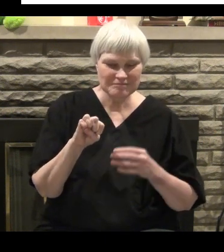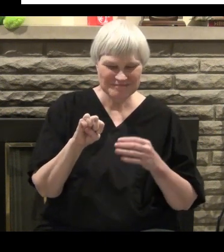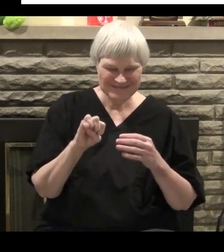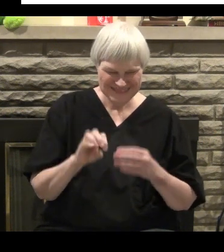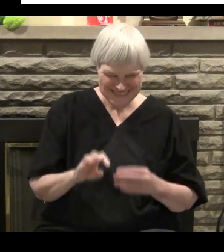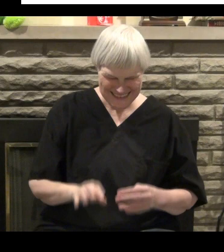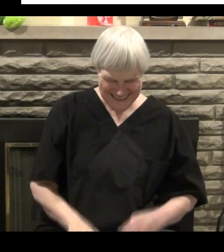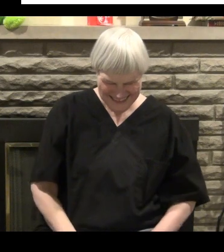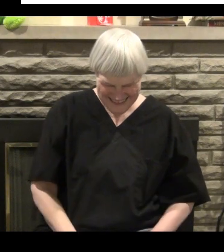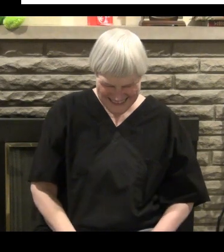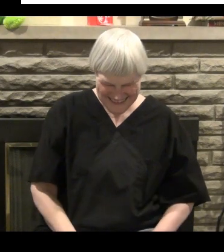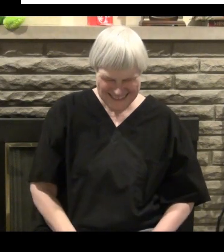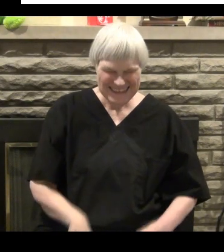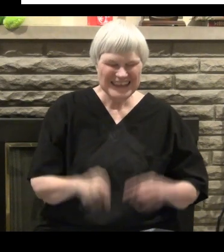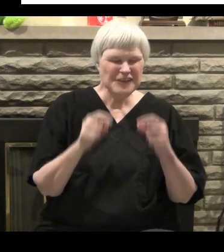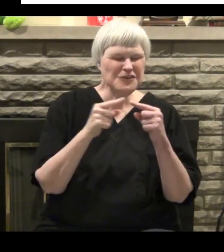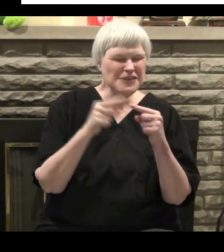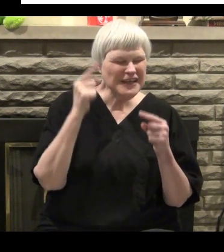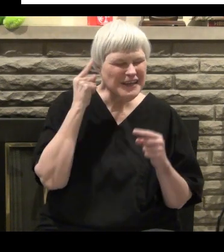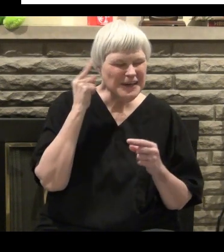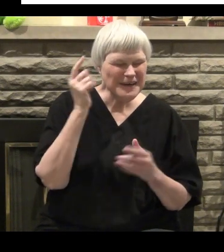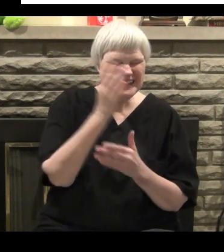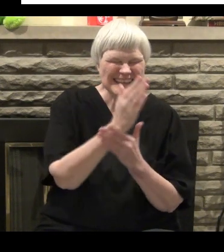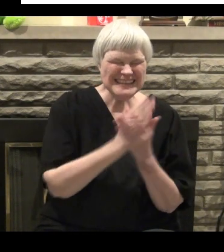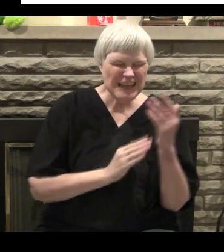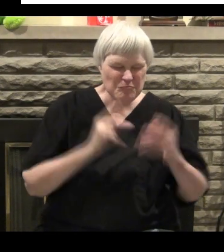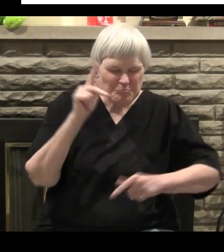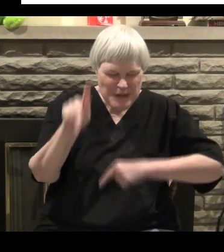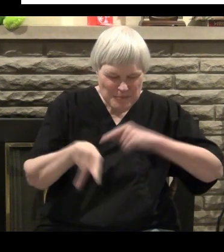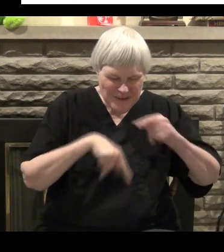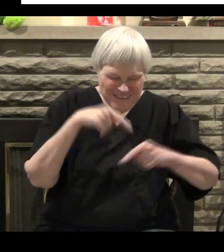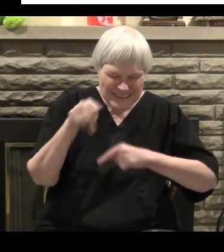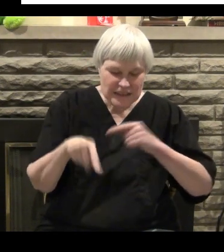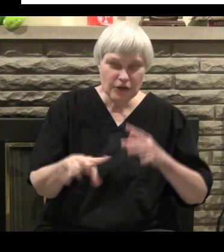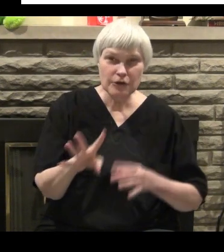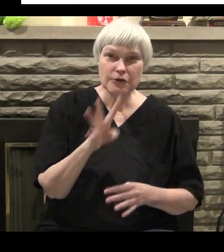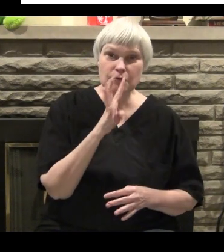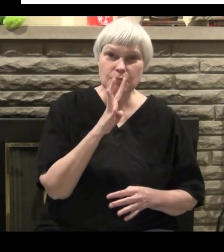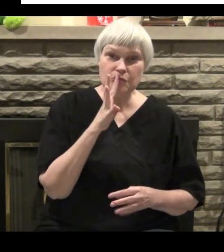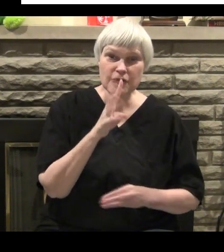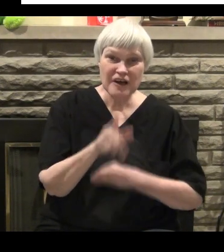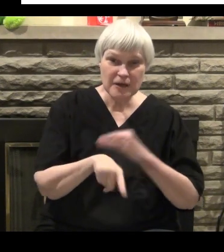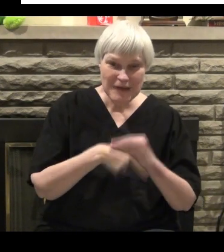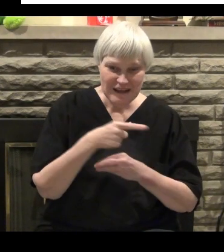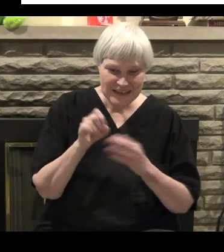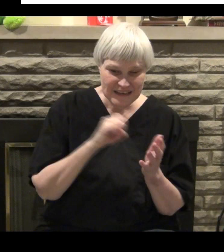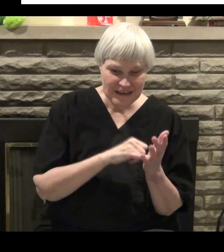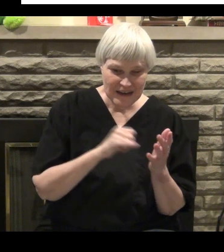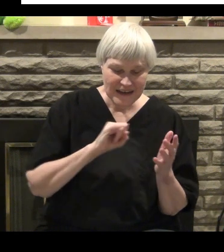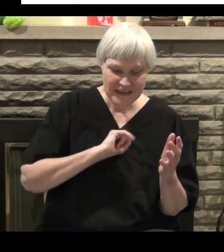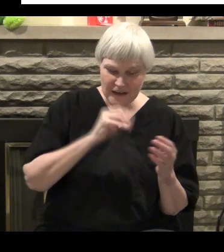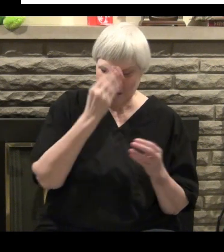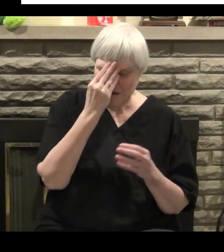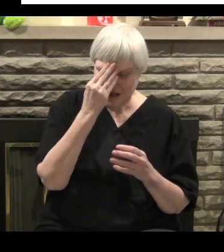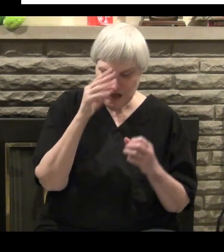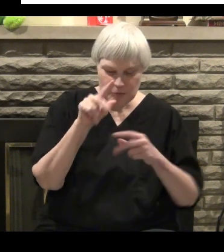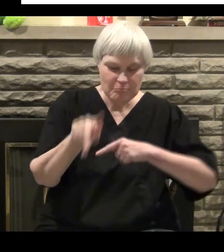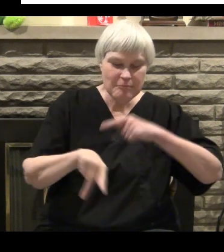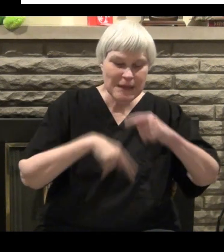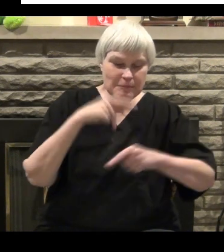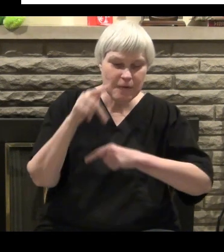from Brother Mike Kaler. Well, hearing everybody talk, I know that there's going to be some people blessed by this message here today.